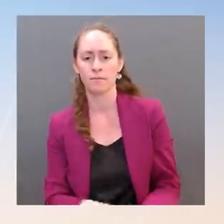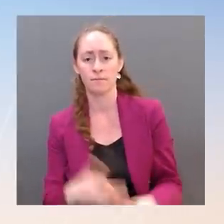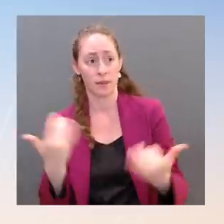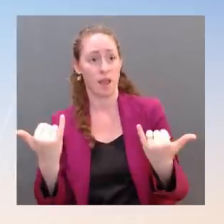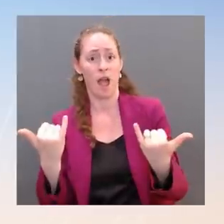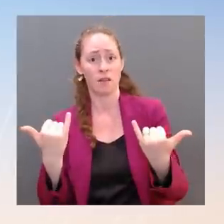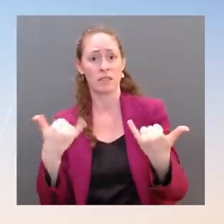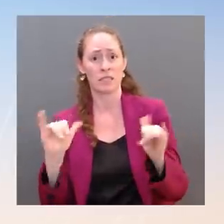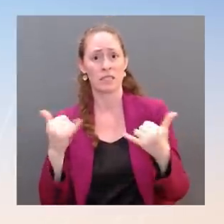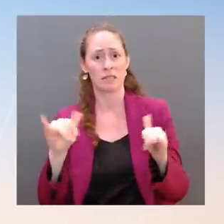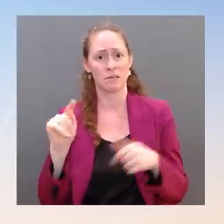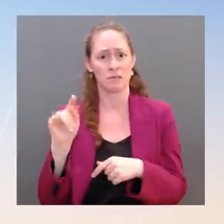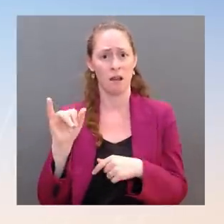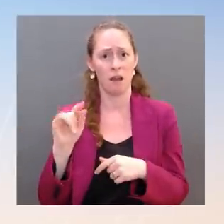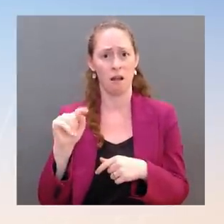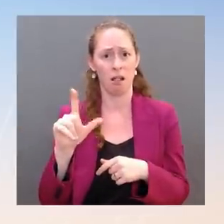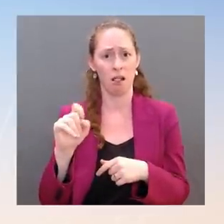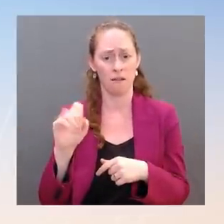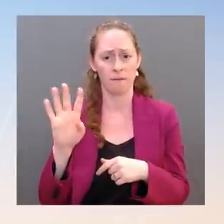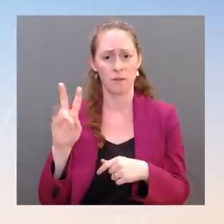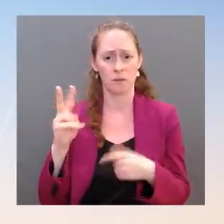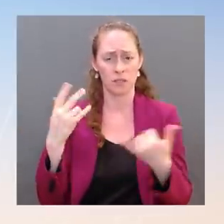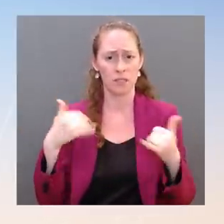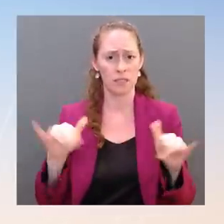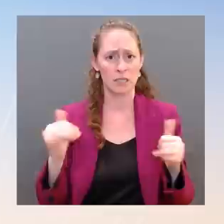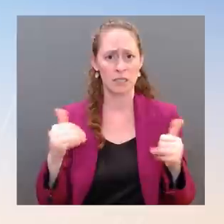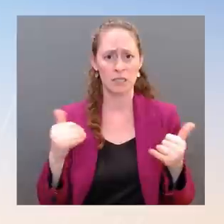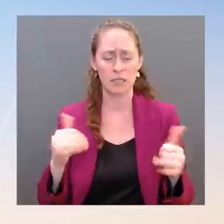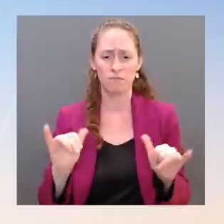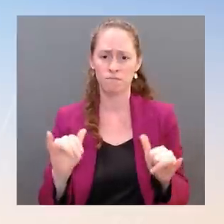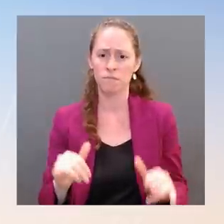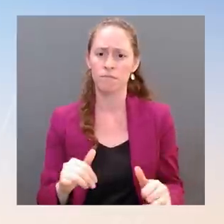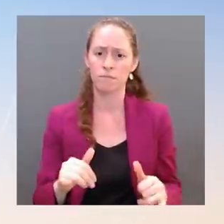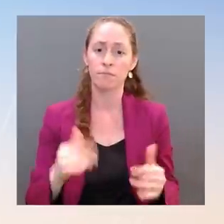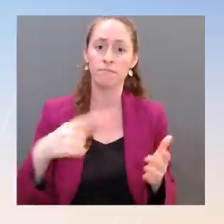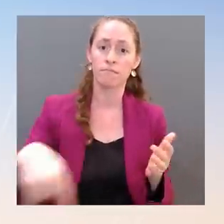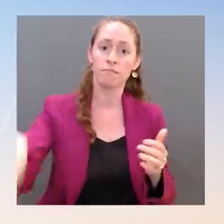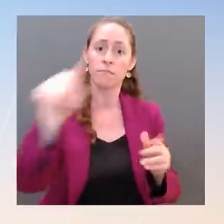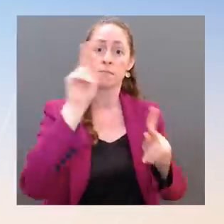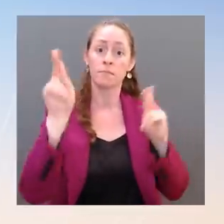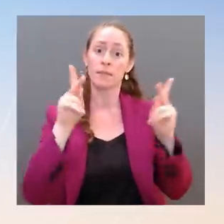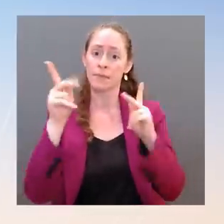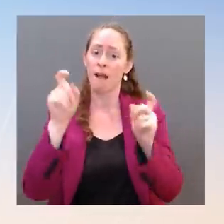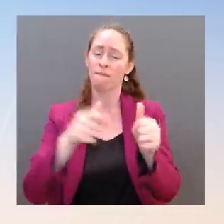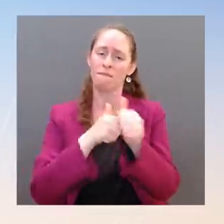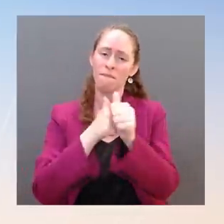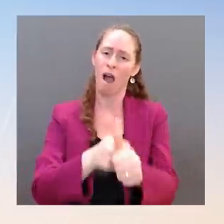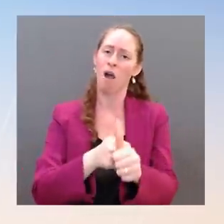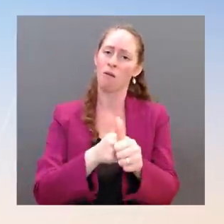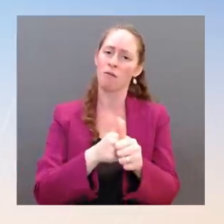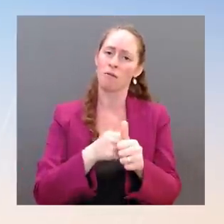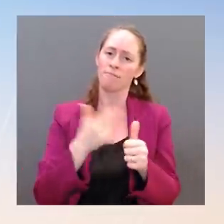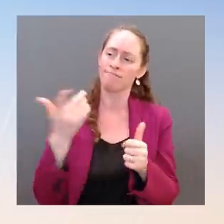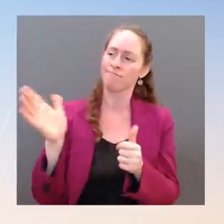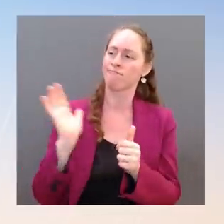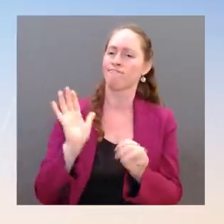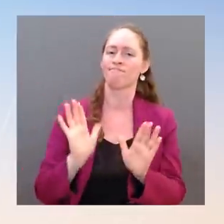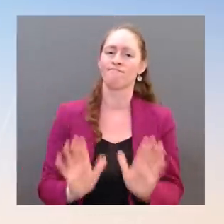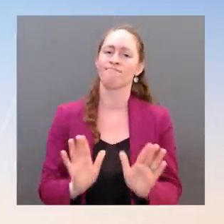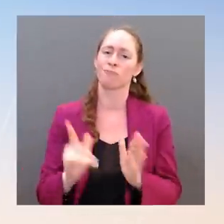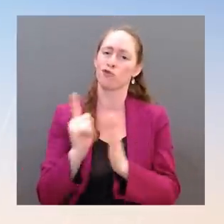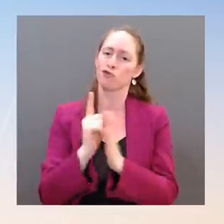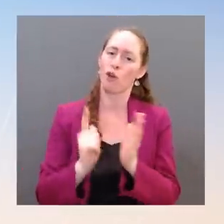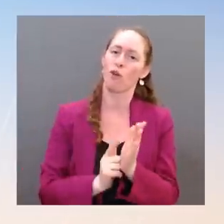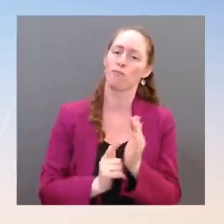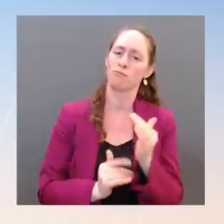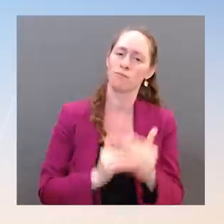subject to Title 42. They were subject to the standard legal process by which we deal with claims at our border for people who want to come and